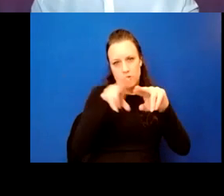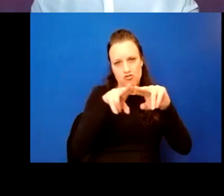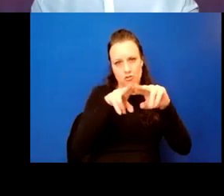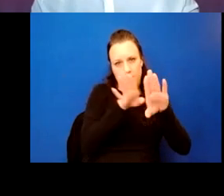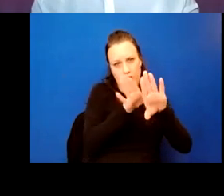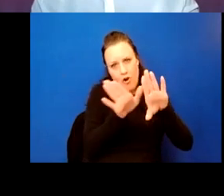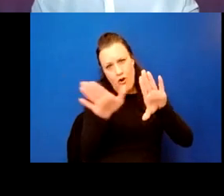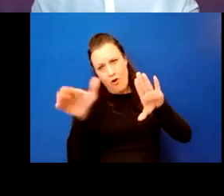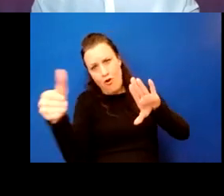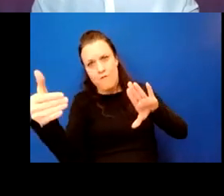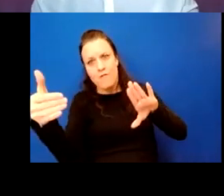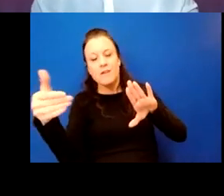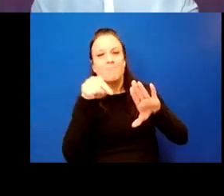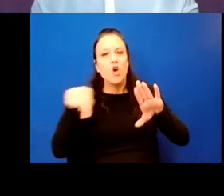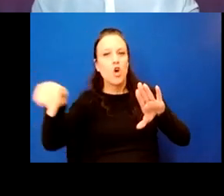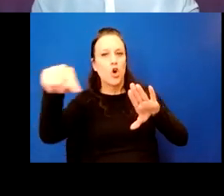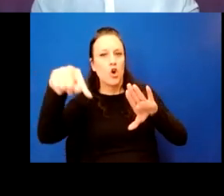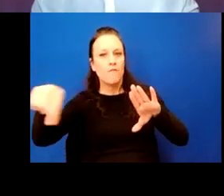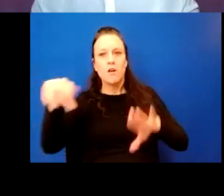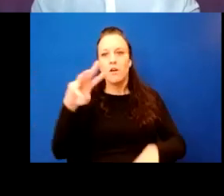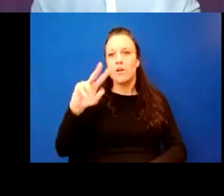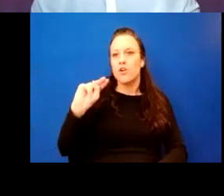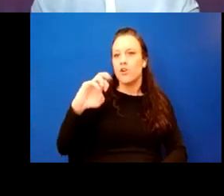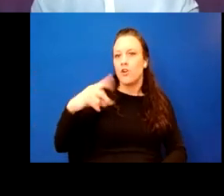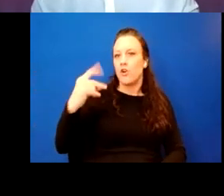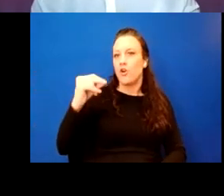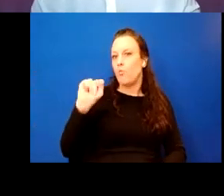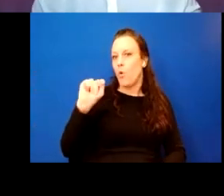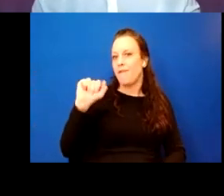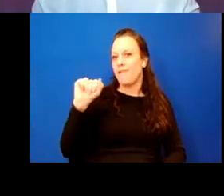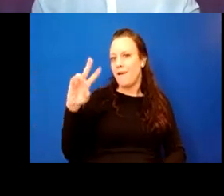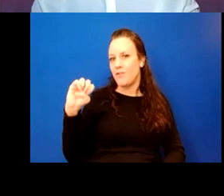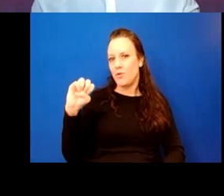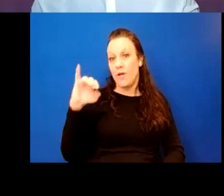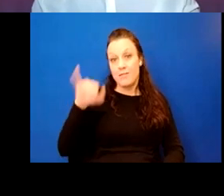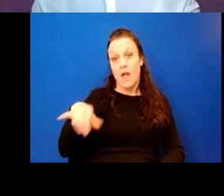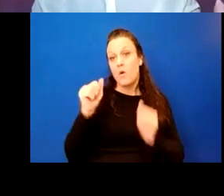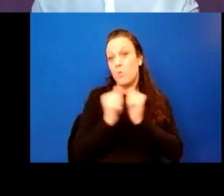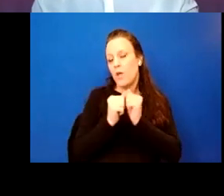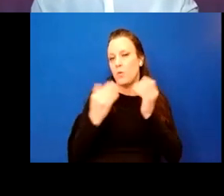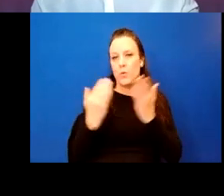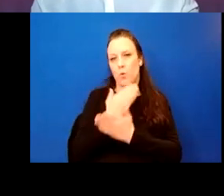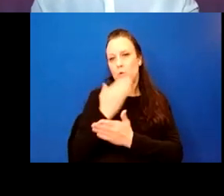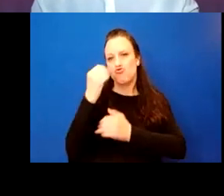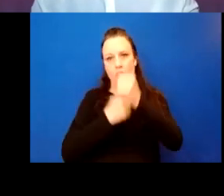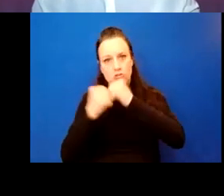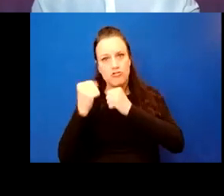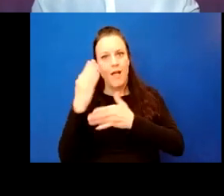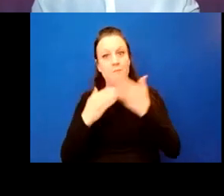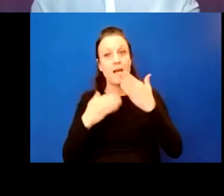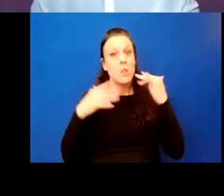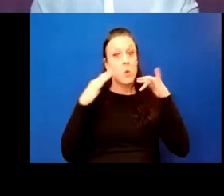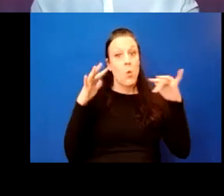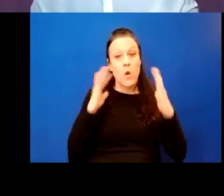curve located at approximately Newport Avenue. Now this, coupled with new structural elements and the noise walls that